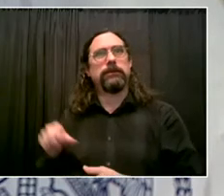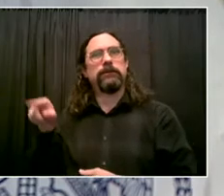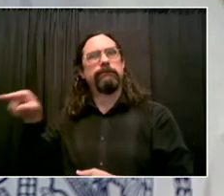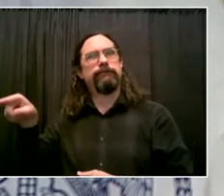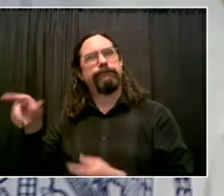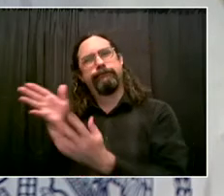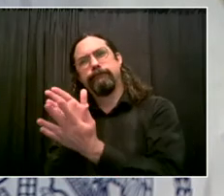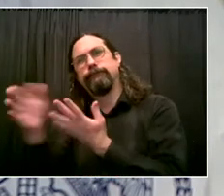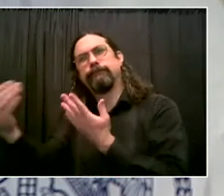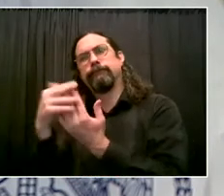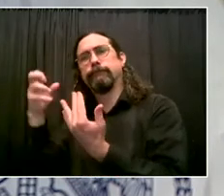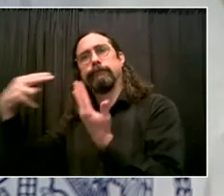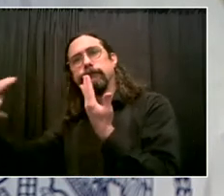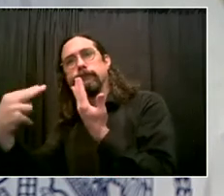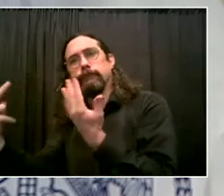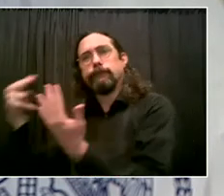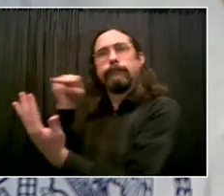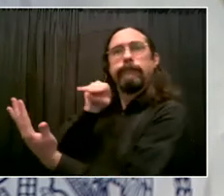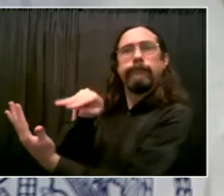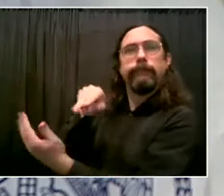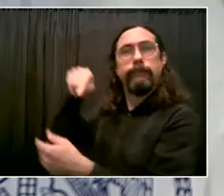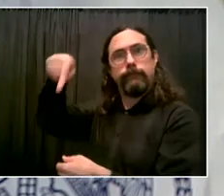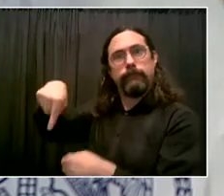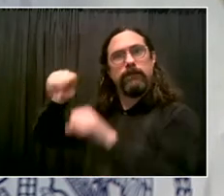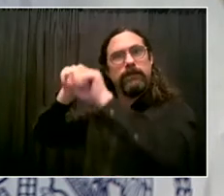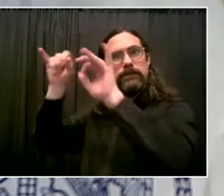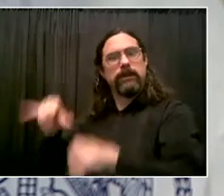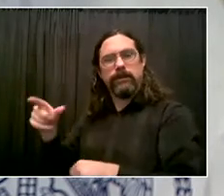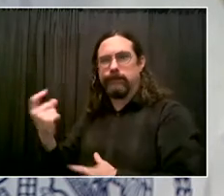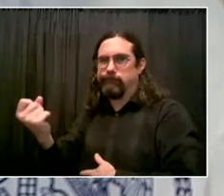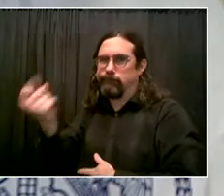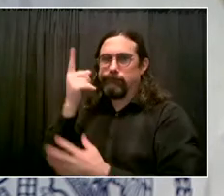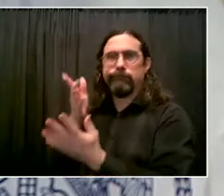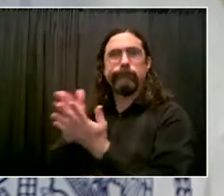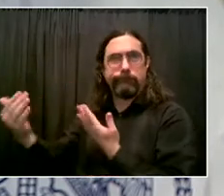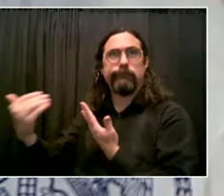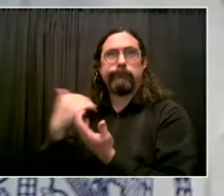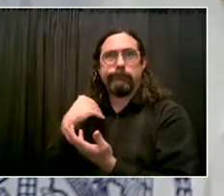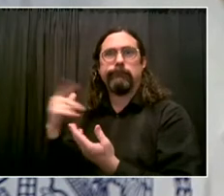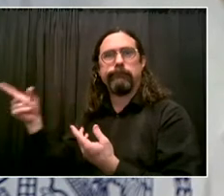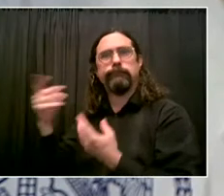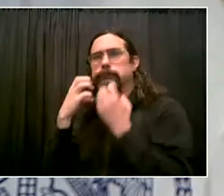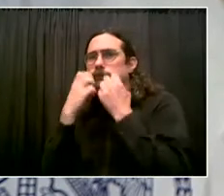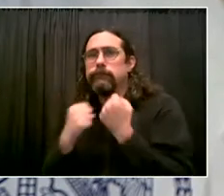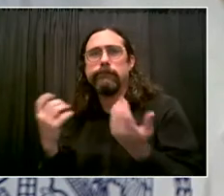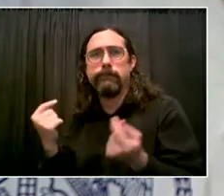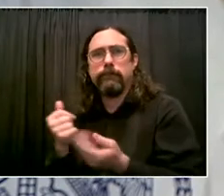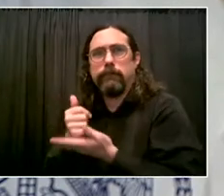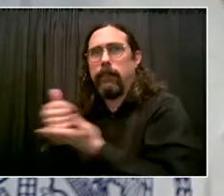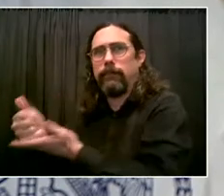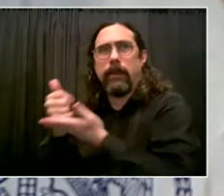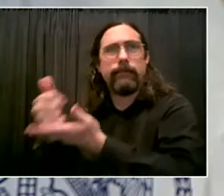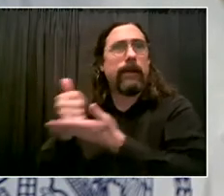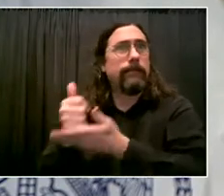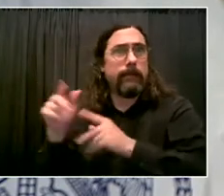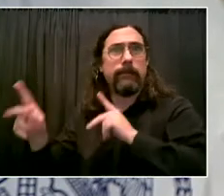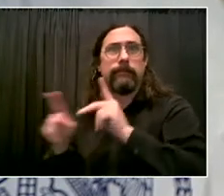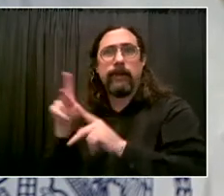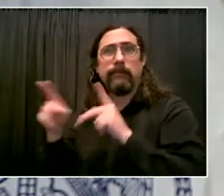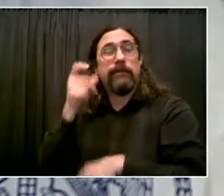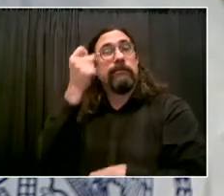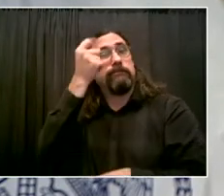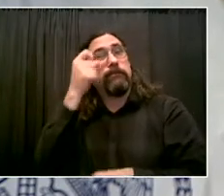help can make all the difference and that we need solutions like this to actually save lives. My pleasure introduce